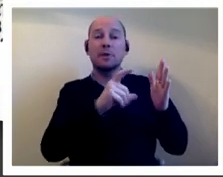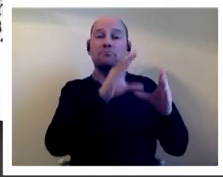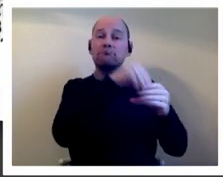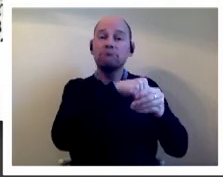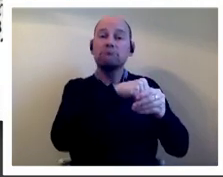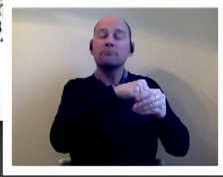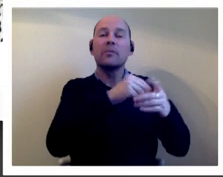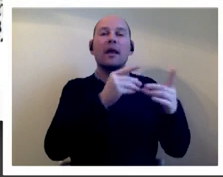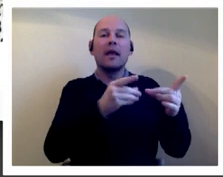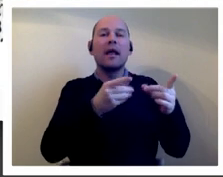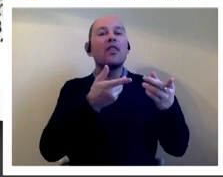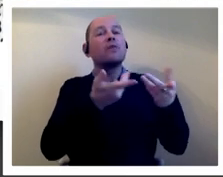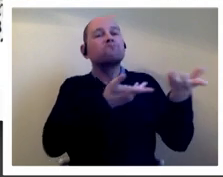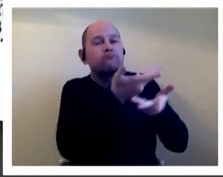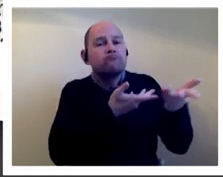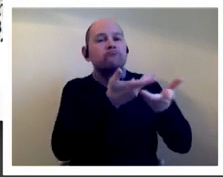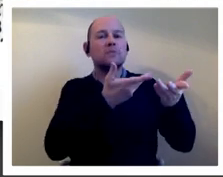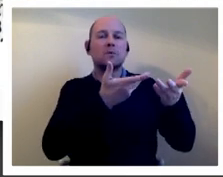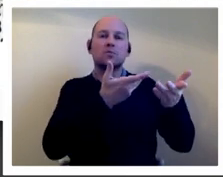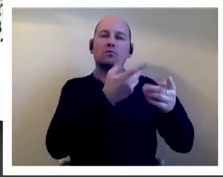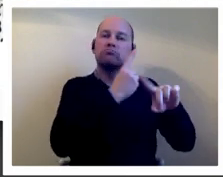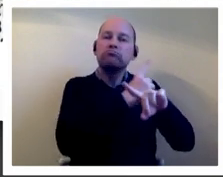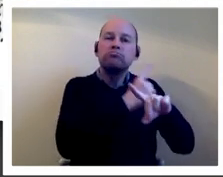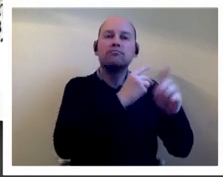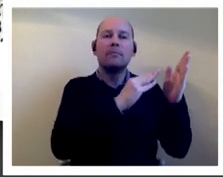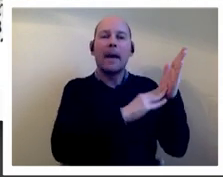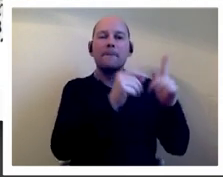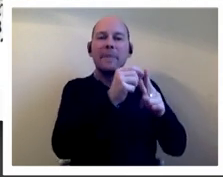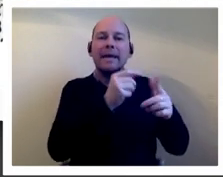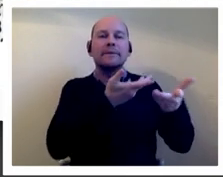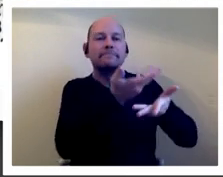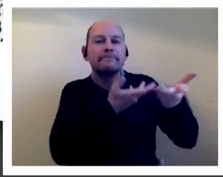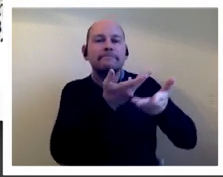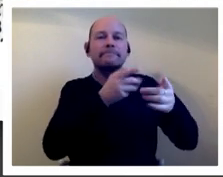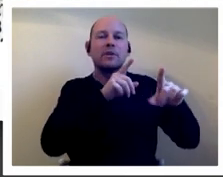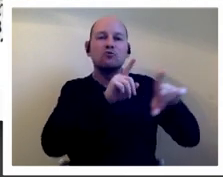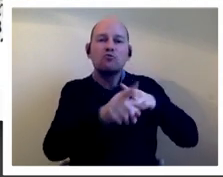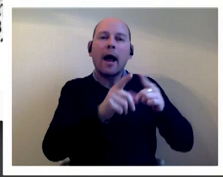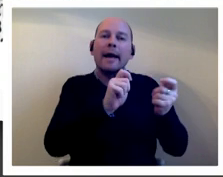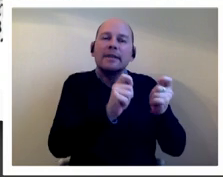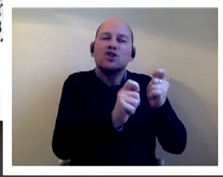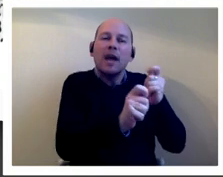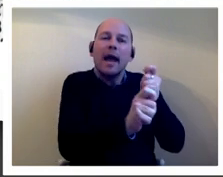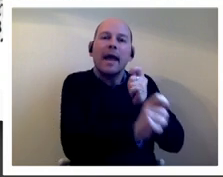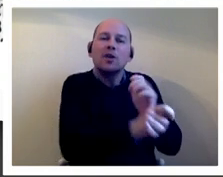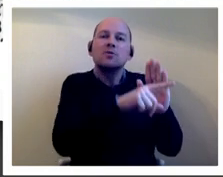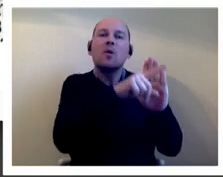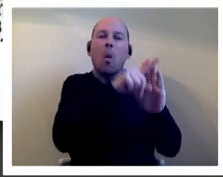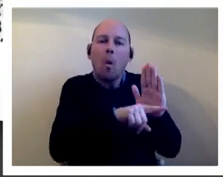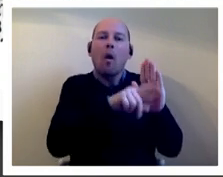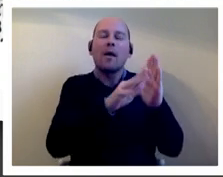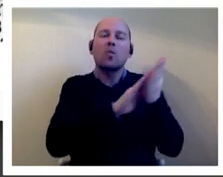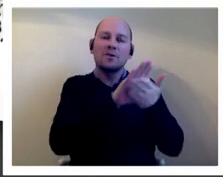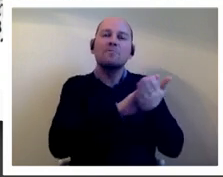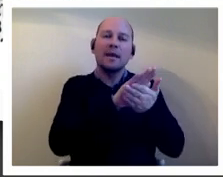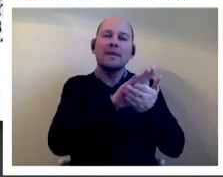dialogue talk to mps and try to get slow incremental changes to the law which will result in acceptance